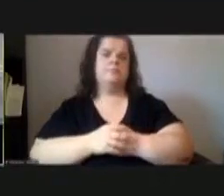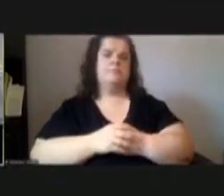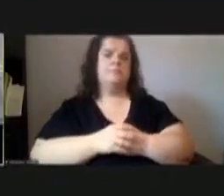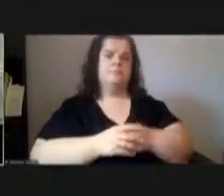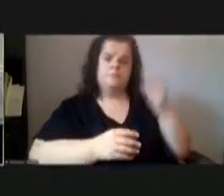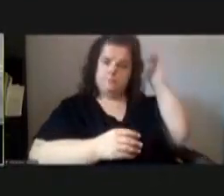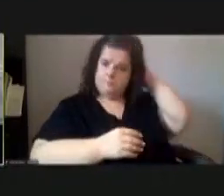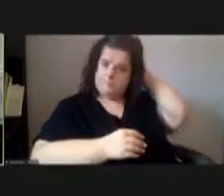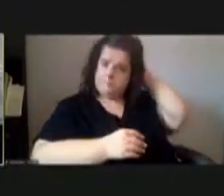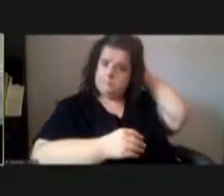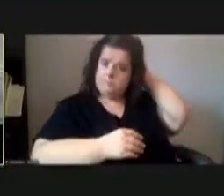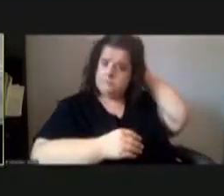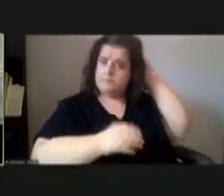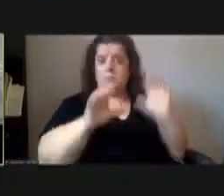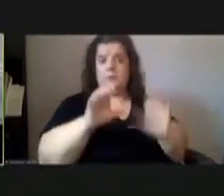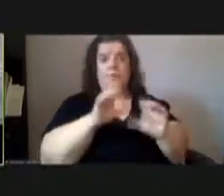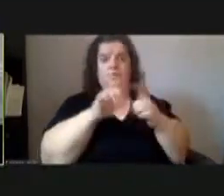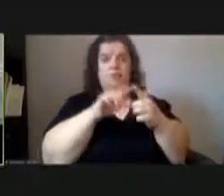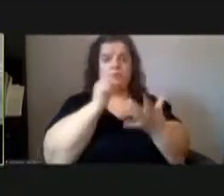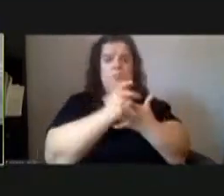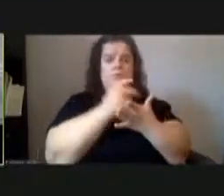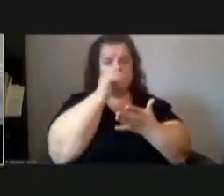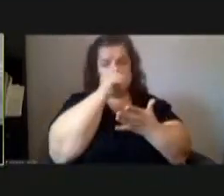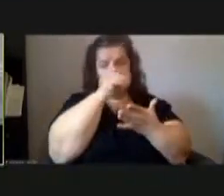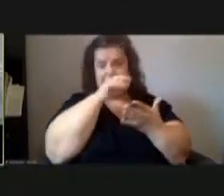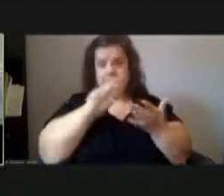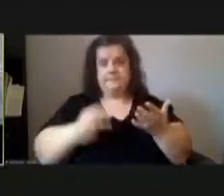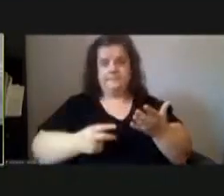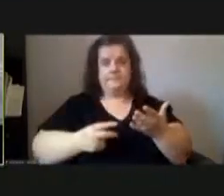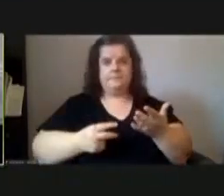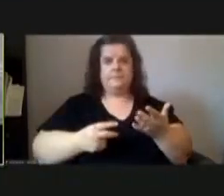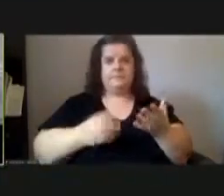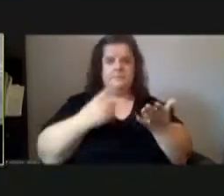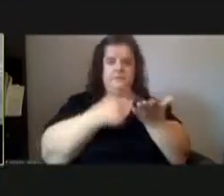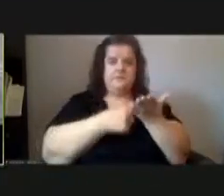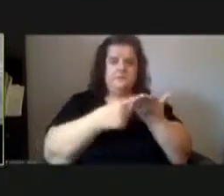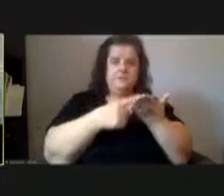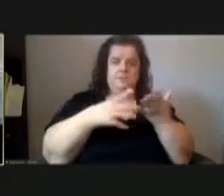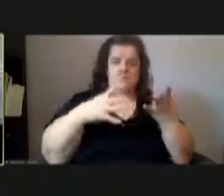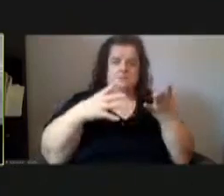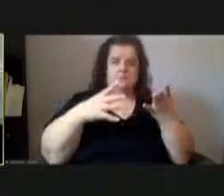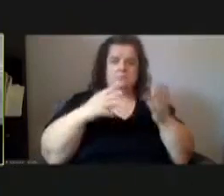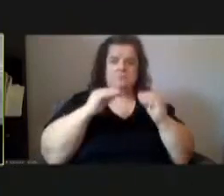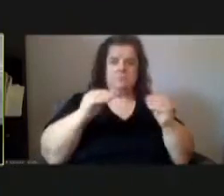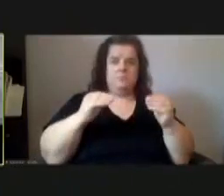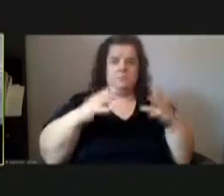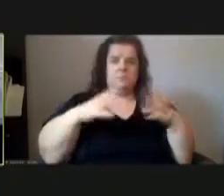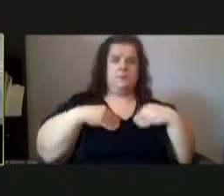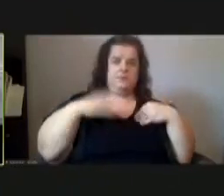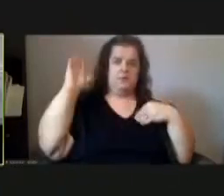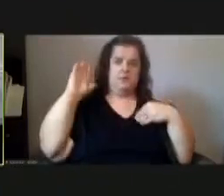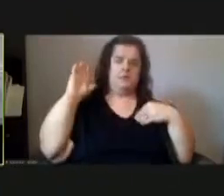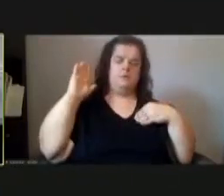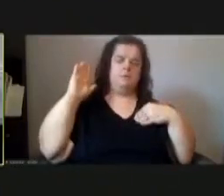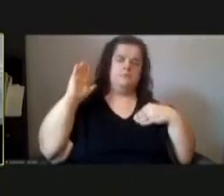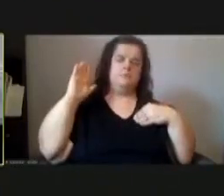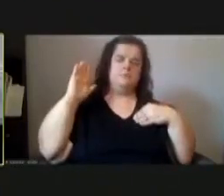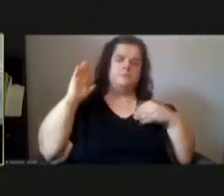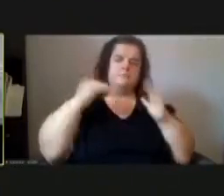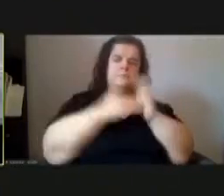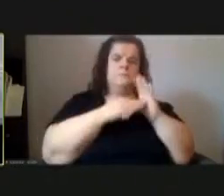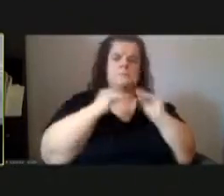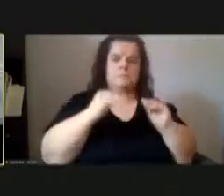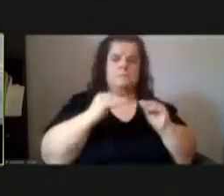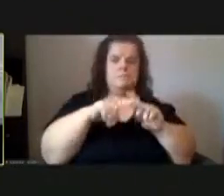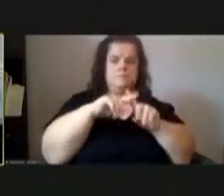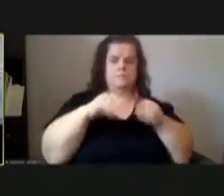second two second any discussion seeing none all those in favor say aye aye aye aye any opposed from